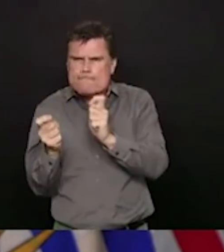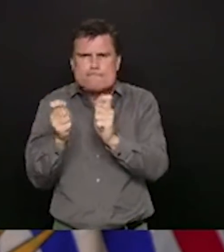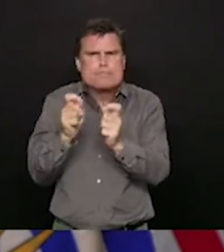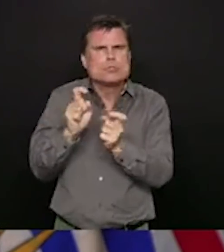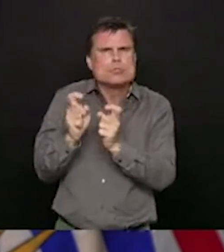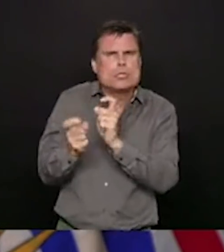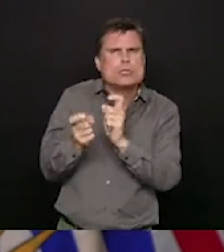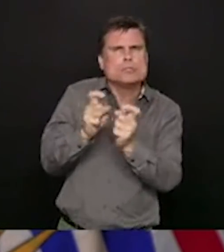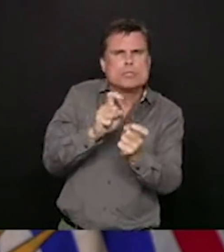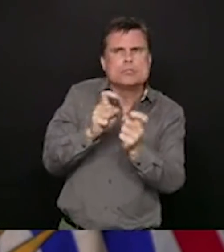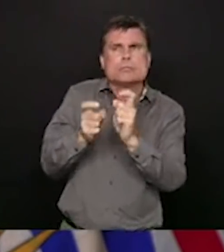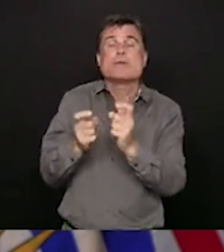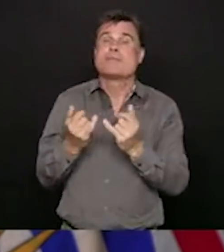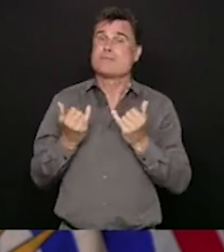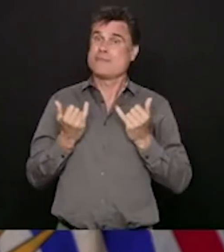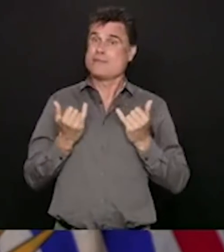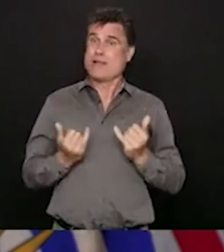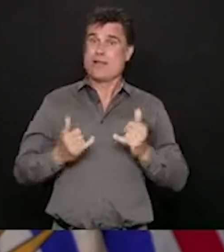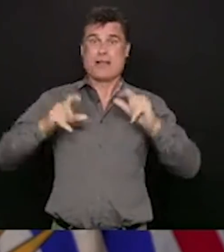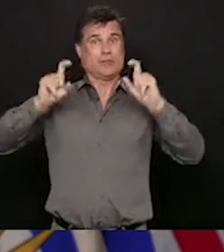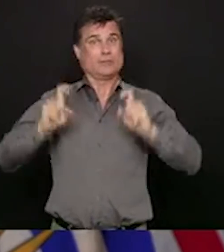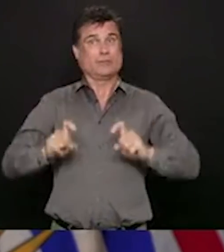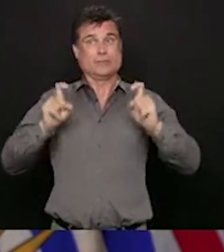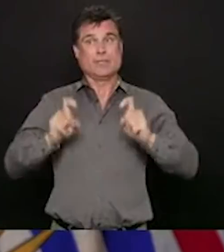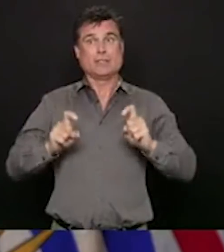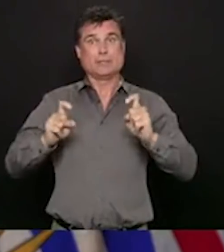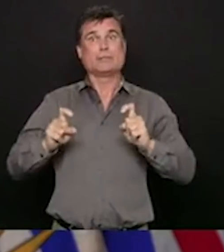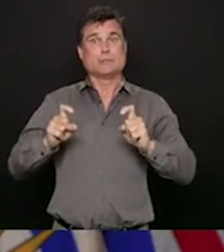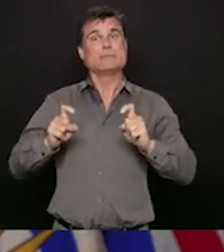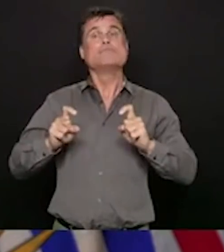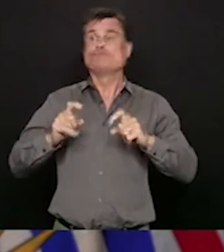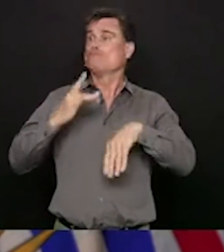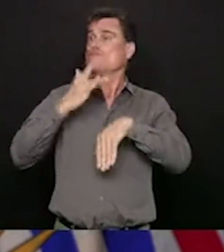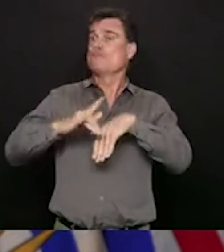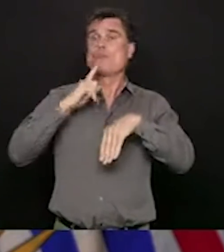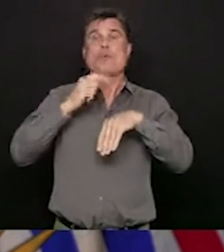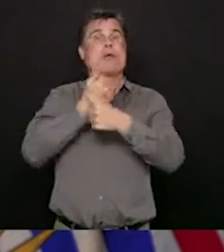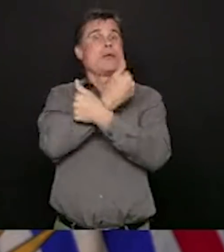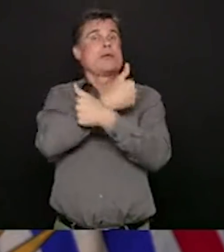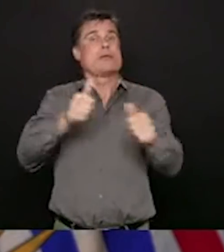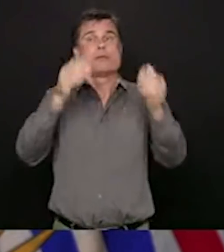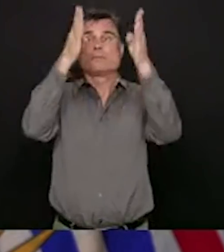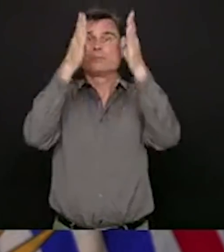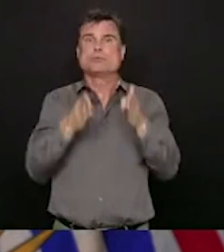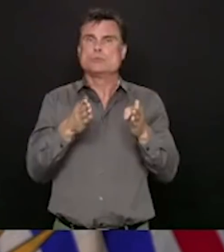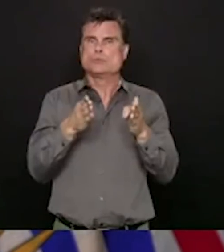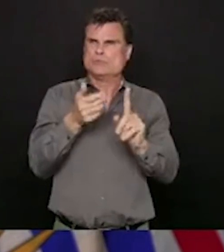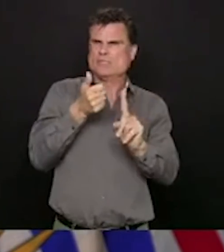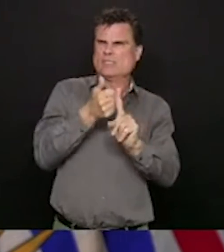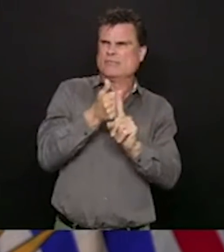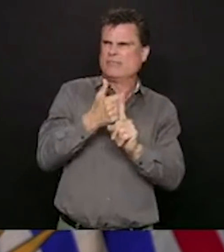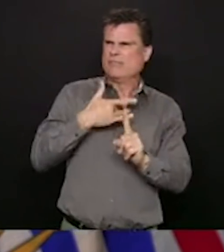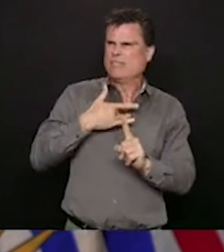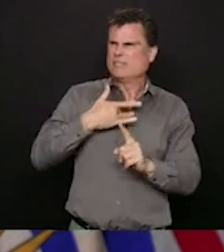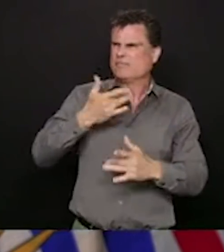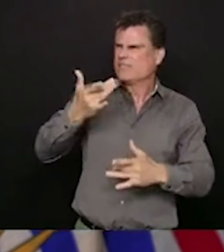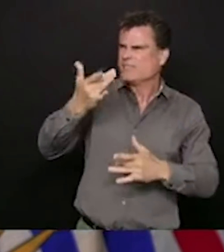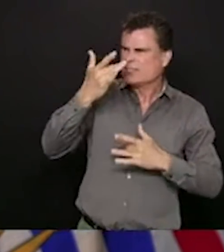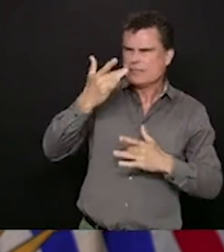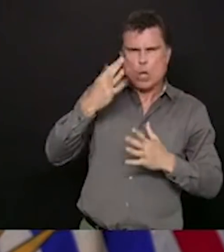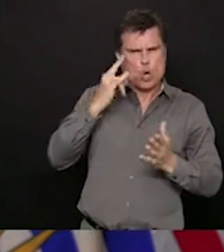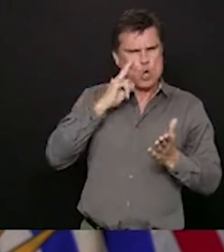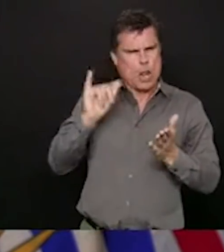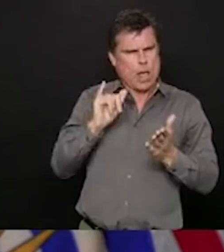community who has symptoms of COVID-19, including even very mild symptoms. And is also being used quite